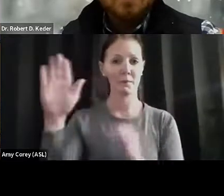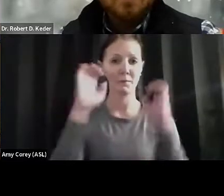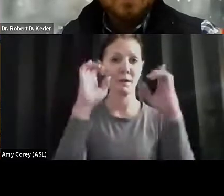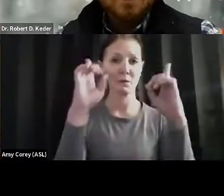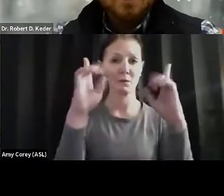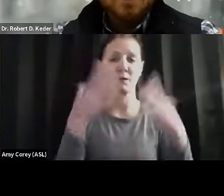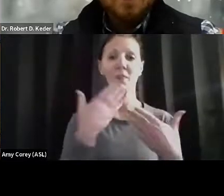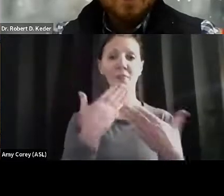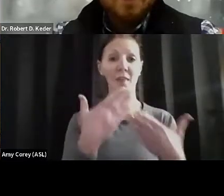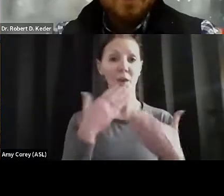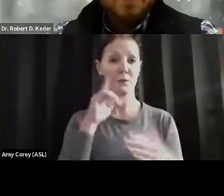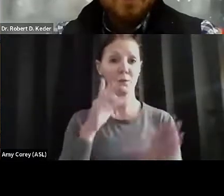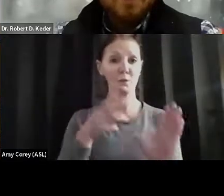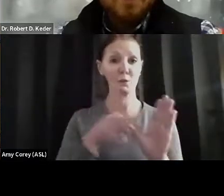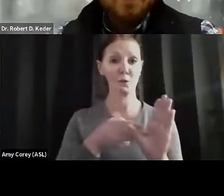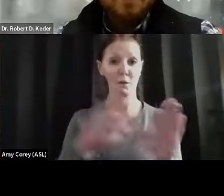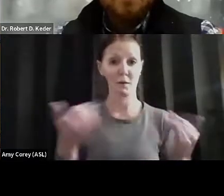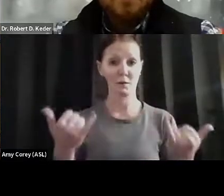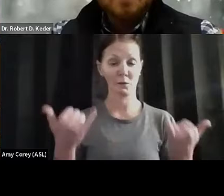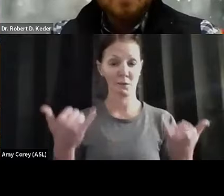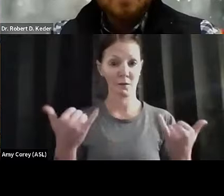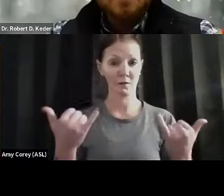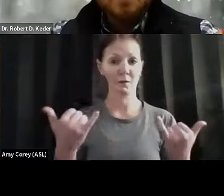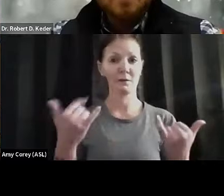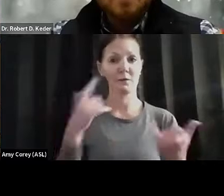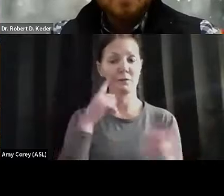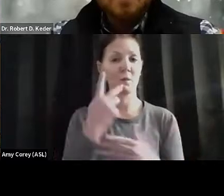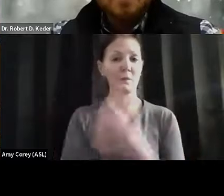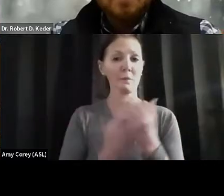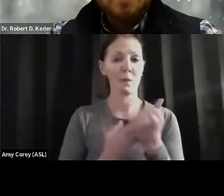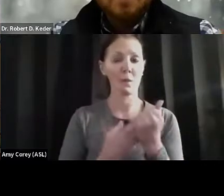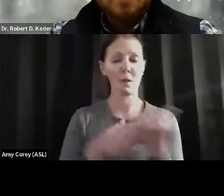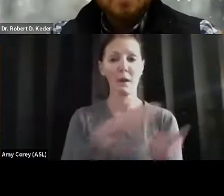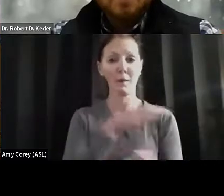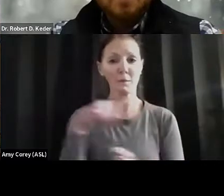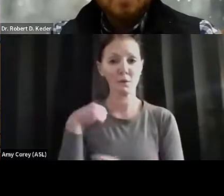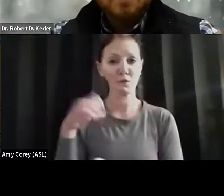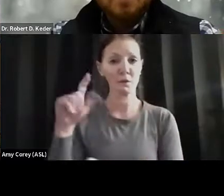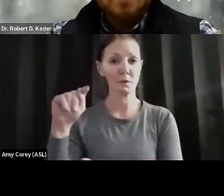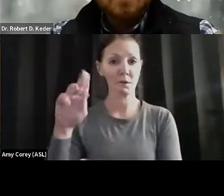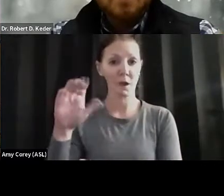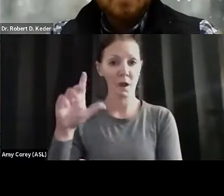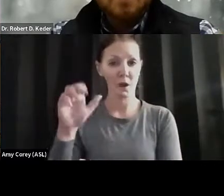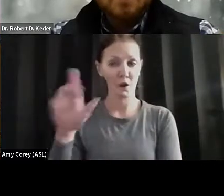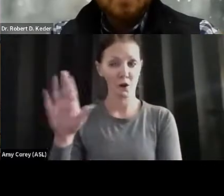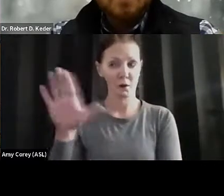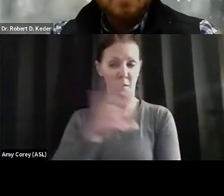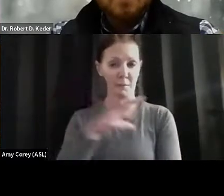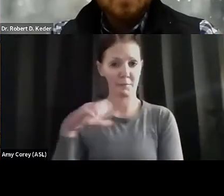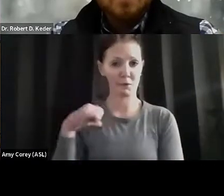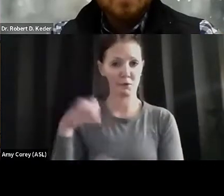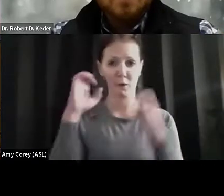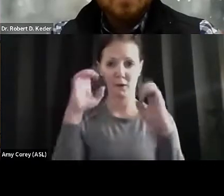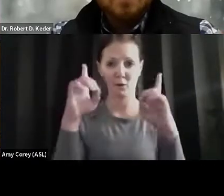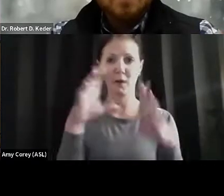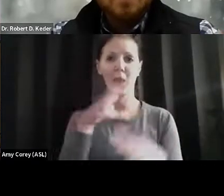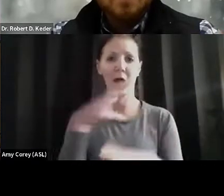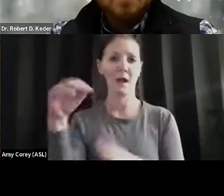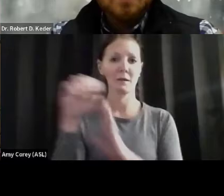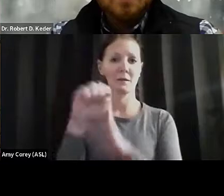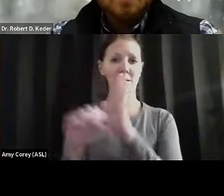you so much for joining us this morning on behalf of both Commissioner Russell Tucker, our Commissioner of Education and our State Board of Education.